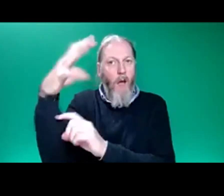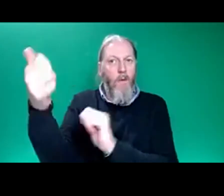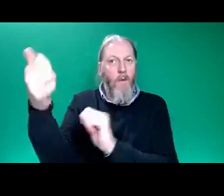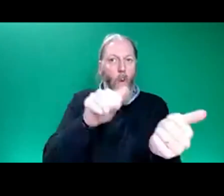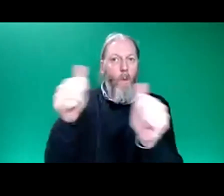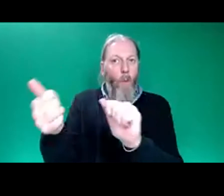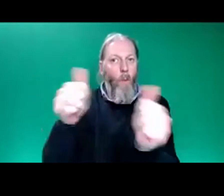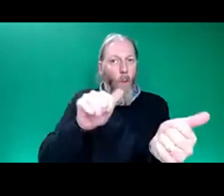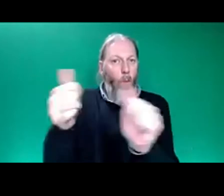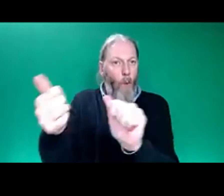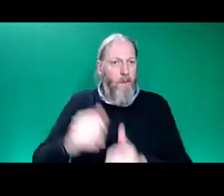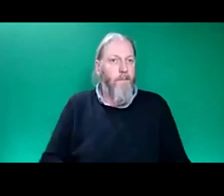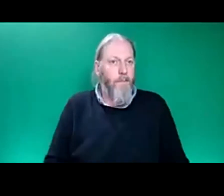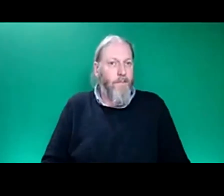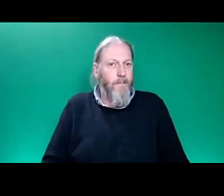Okay.